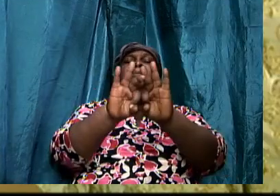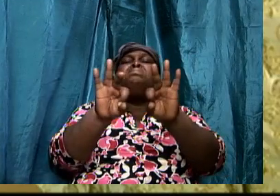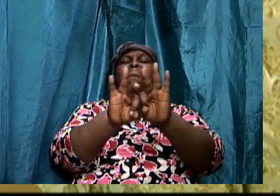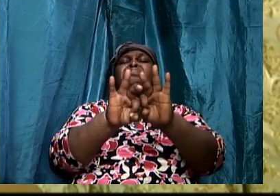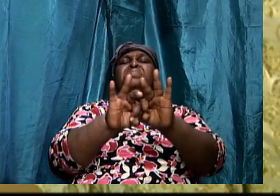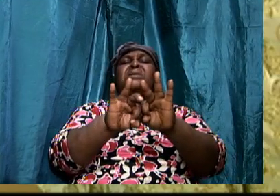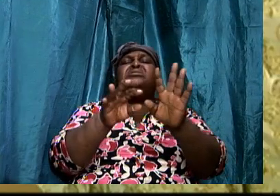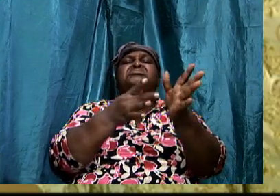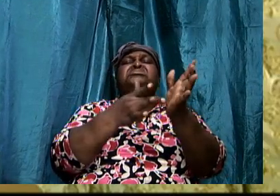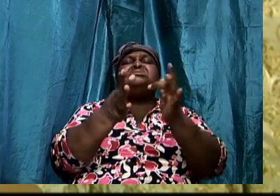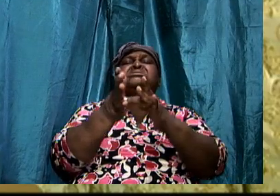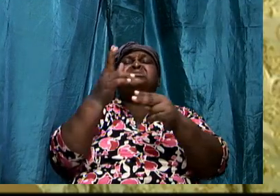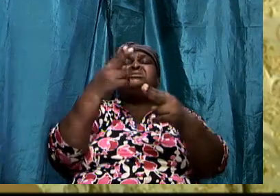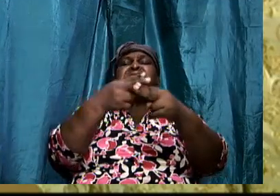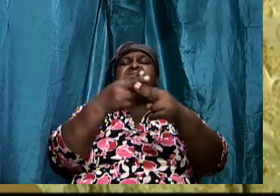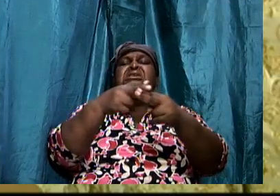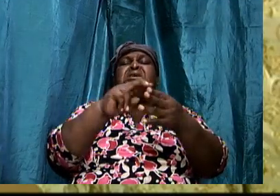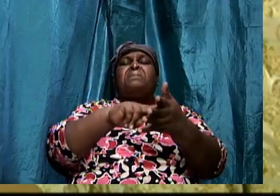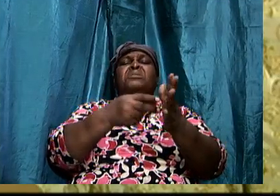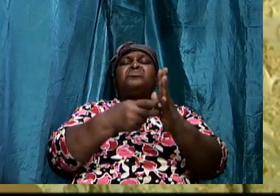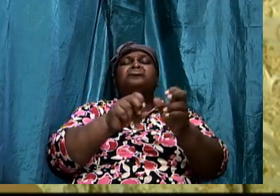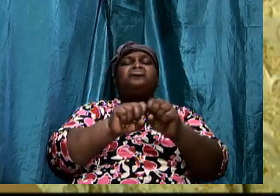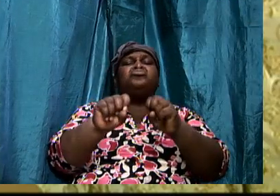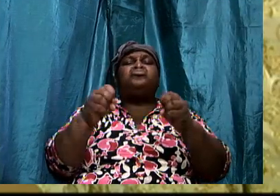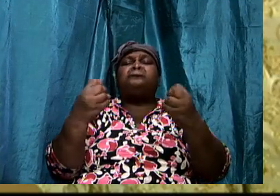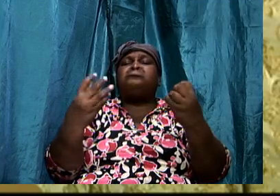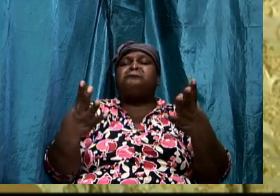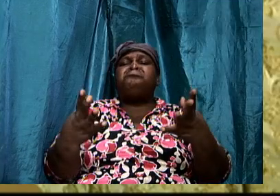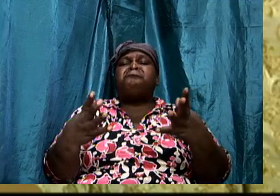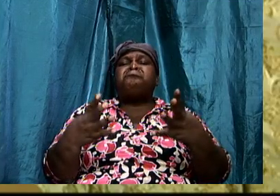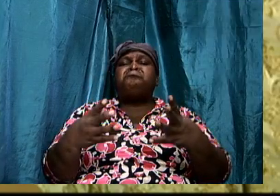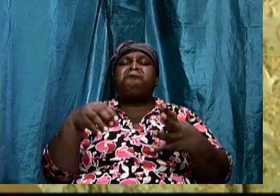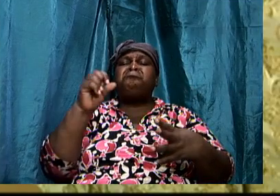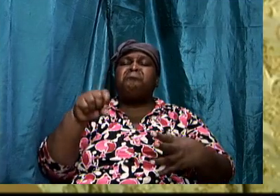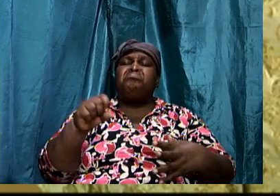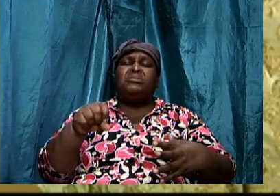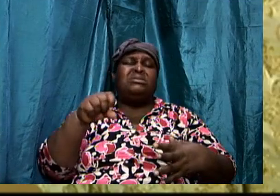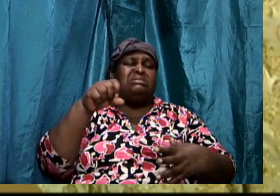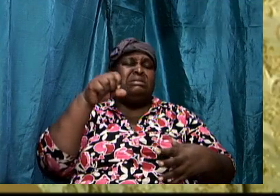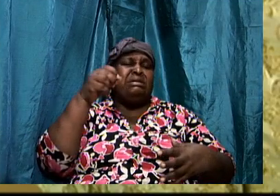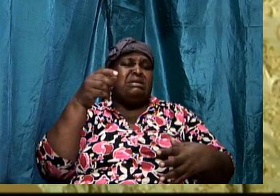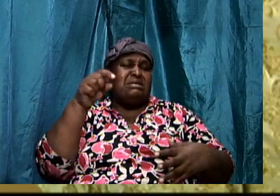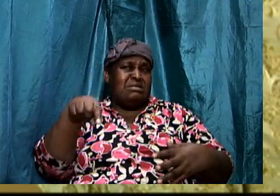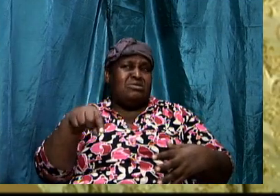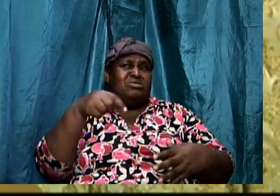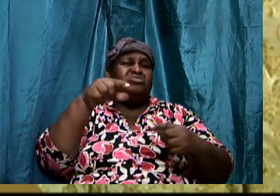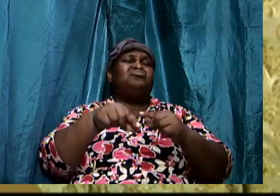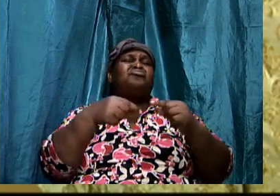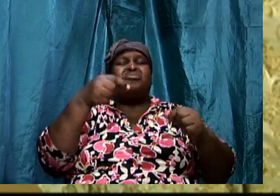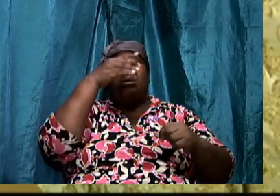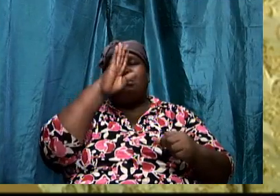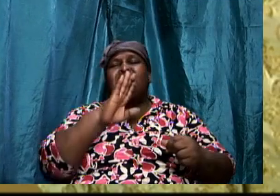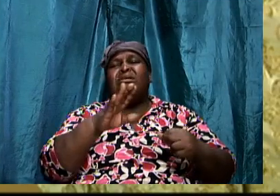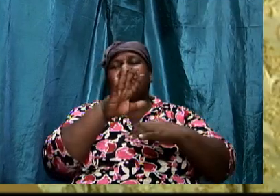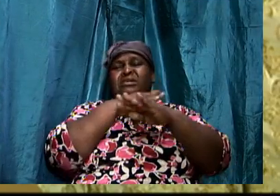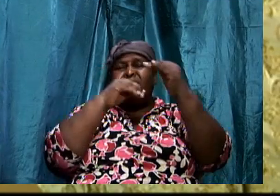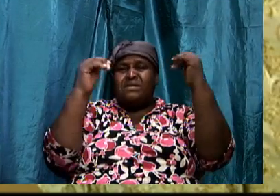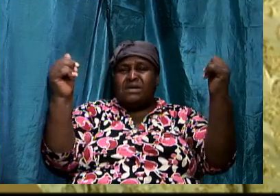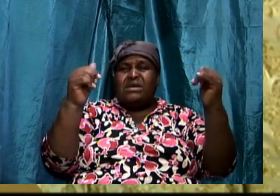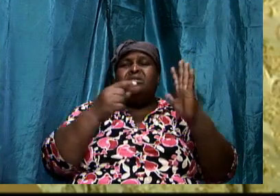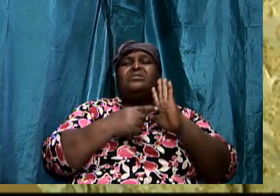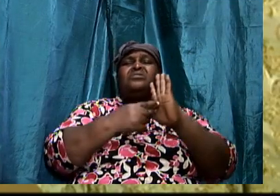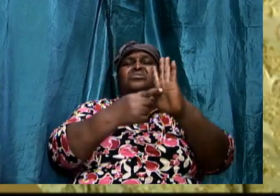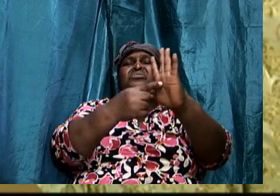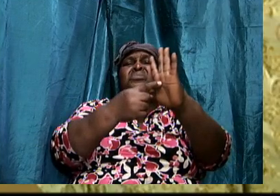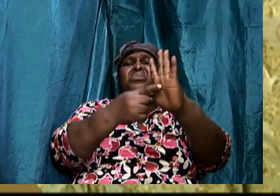so much. And yet, this great God of heaven declares that